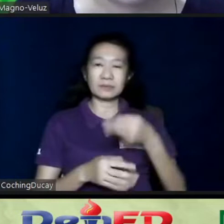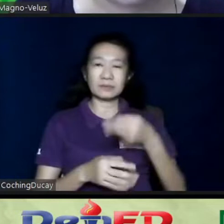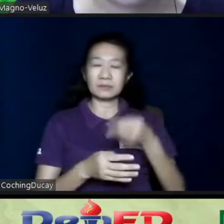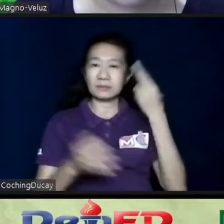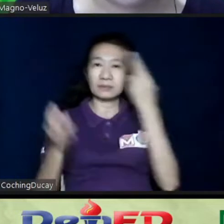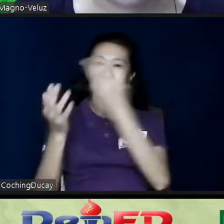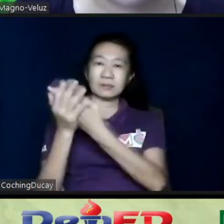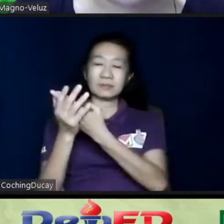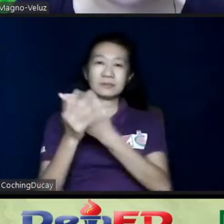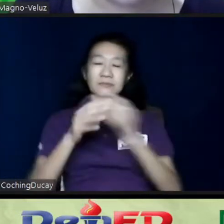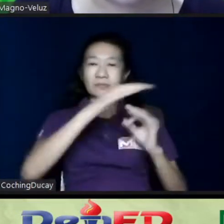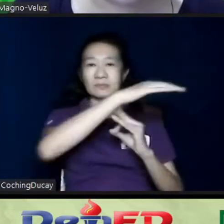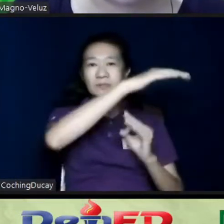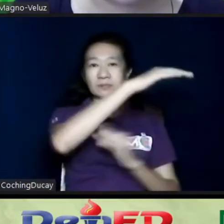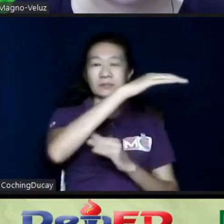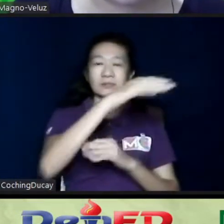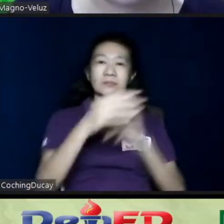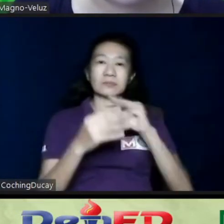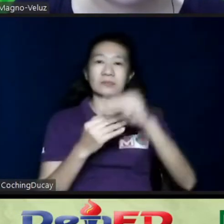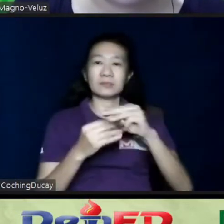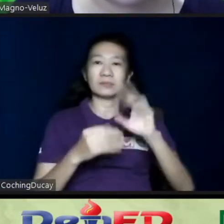Incorporated, and Project TEACH,